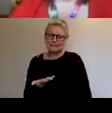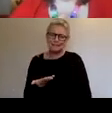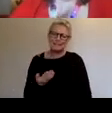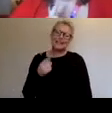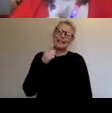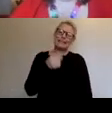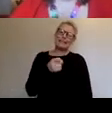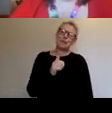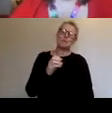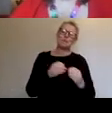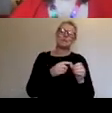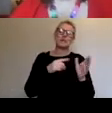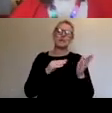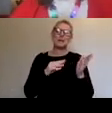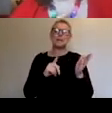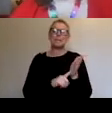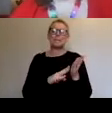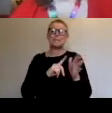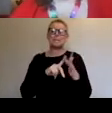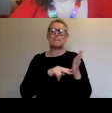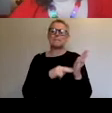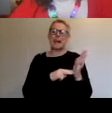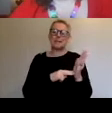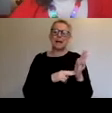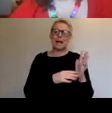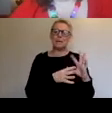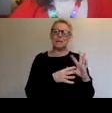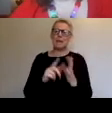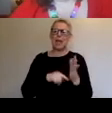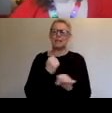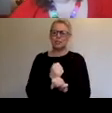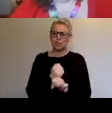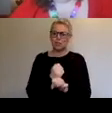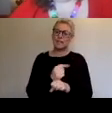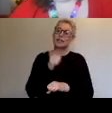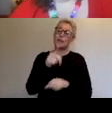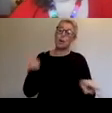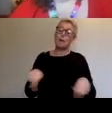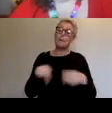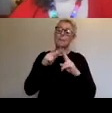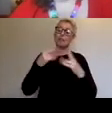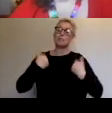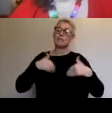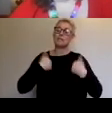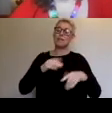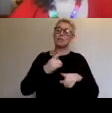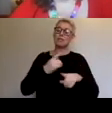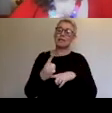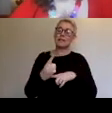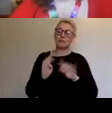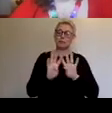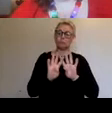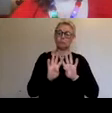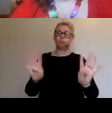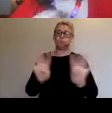Balman, who partnered with LG for their Paris Fashion Week this year with the front rows of celebrities all